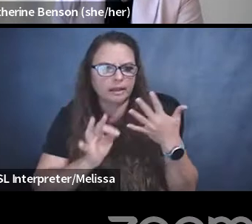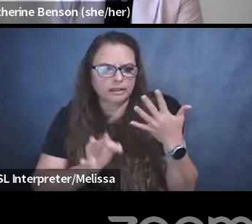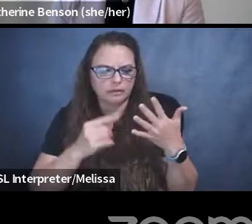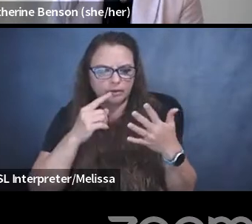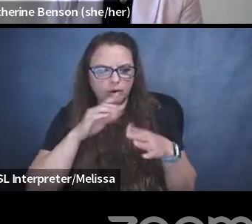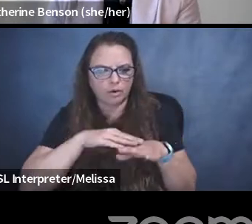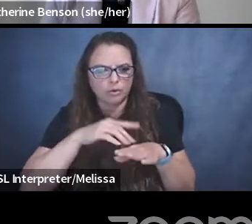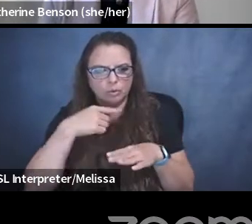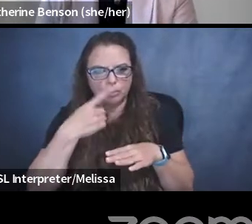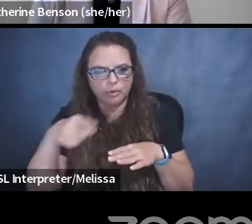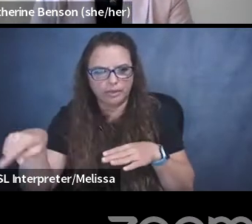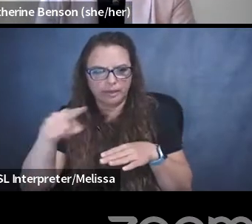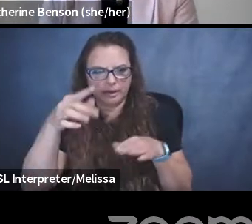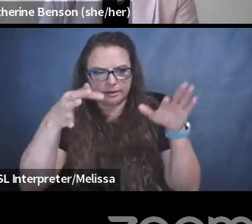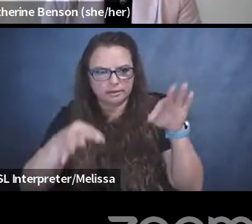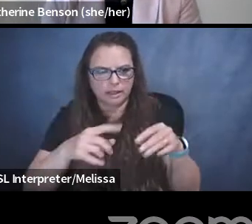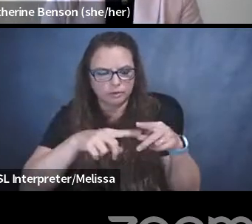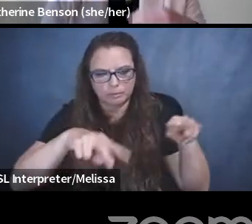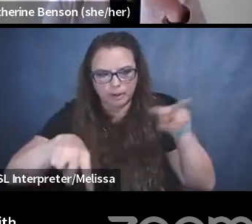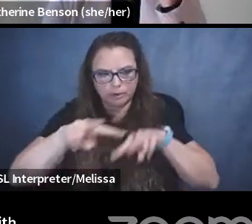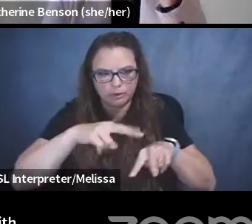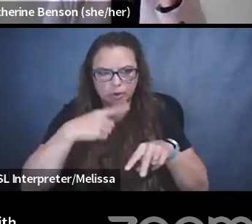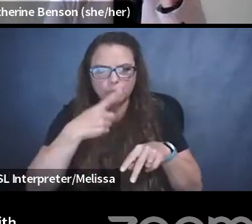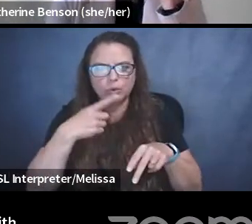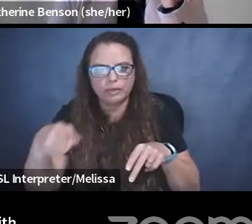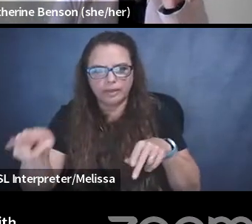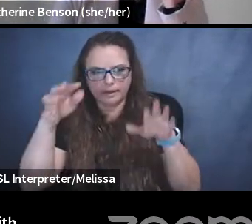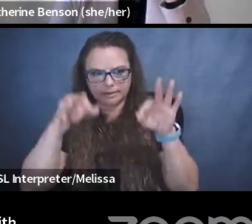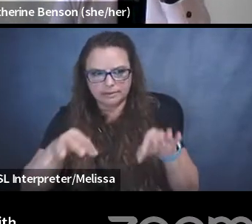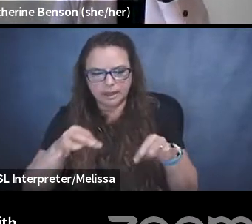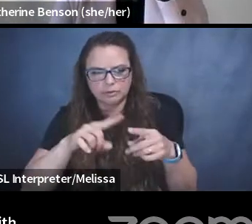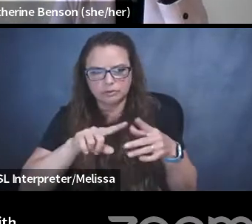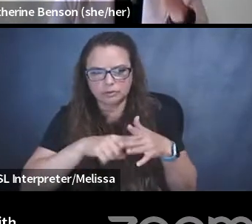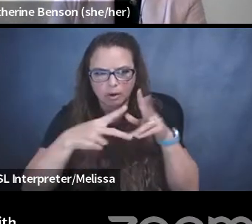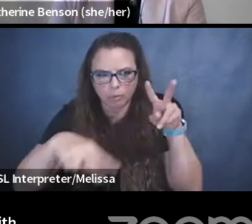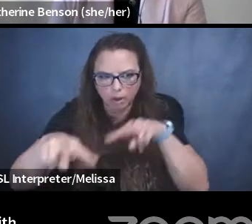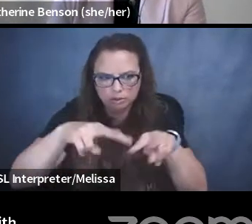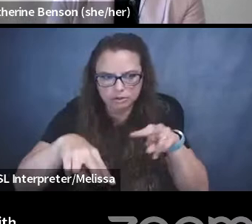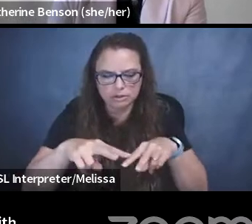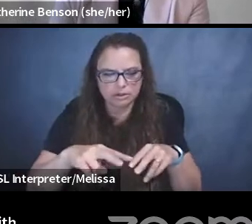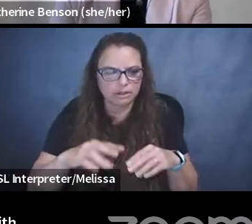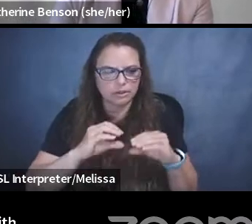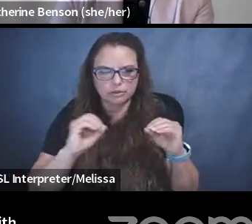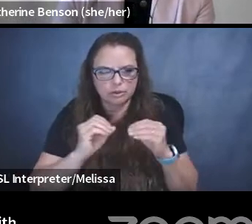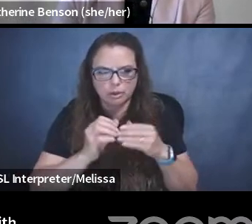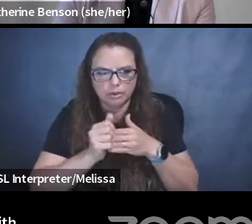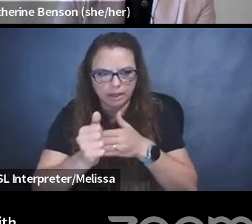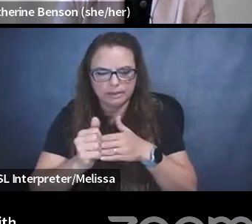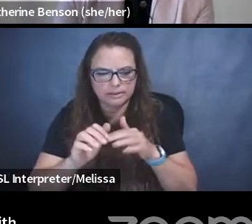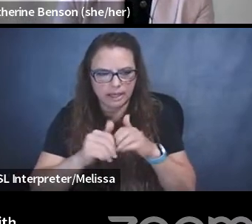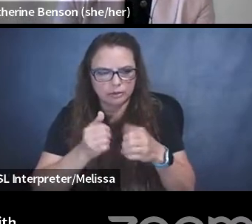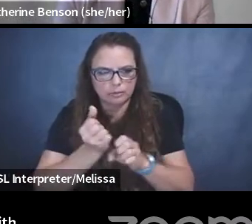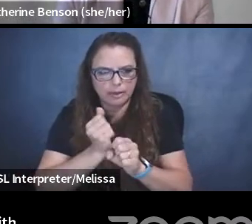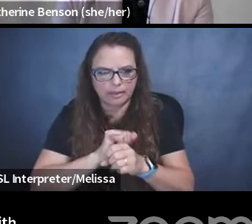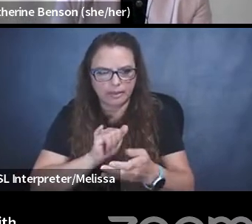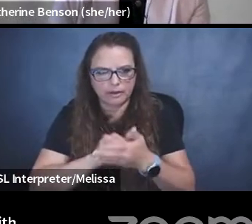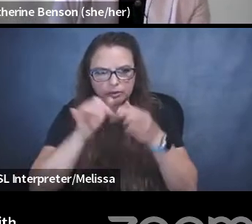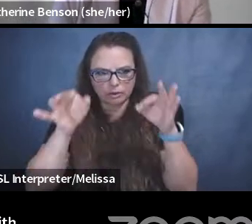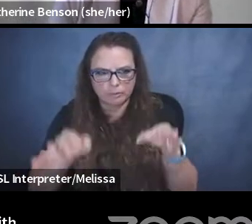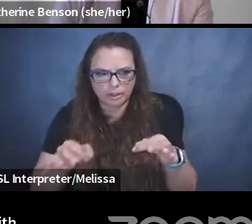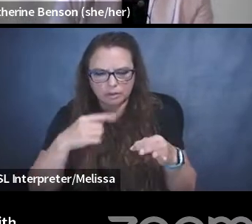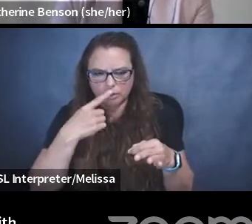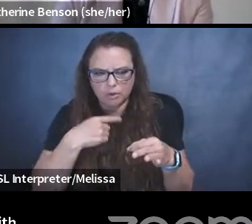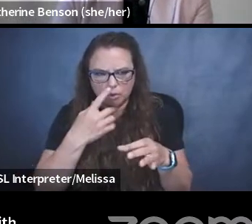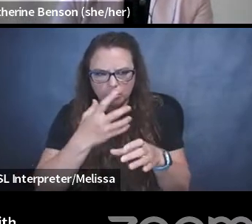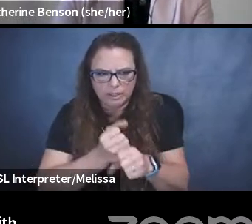monitor and who, who they decide to start watching. And, and there is no guidance as to, as to really how you make that determination, who gets